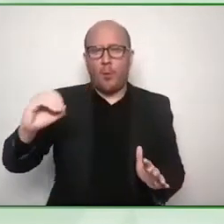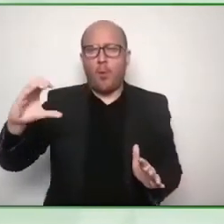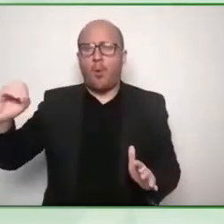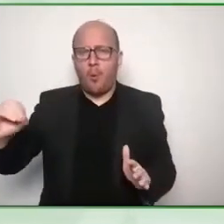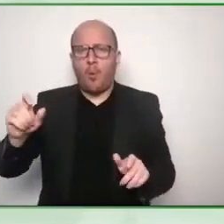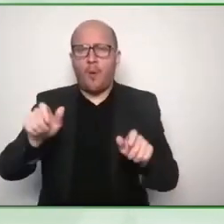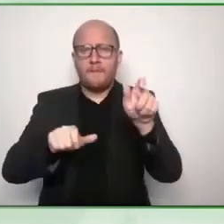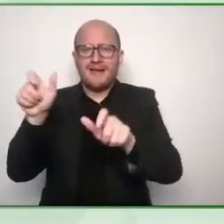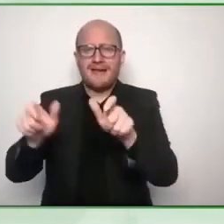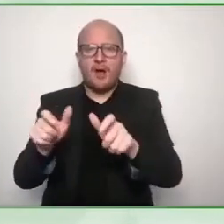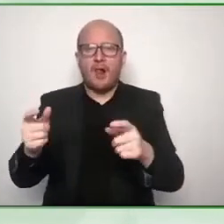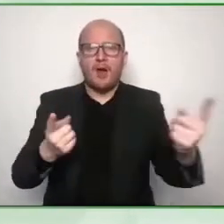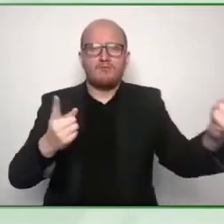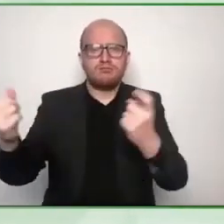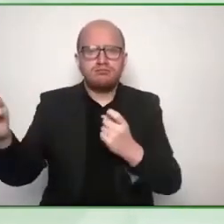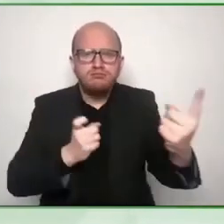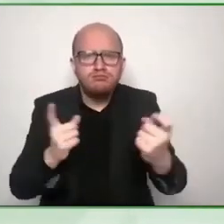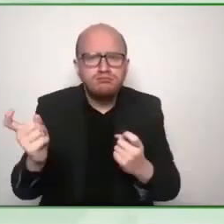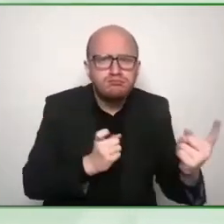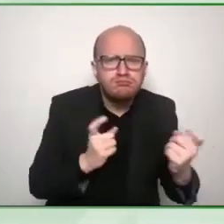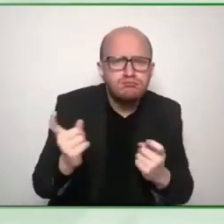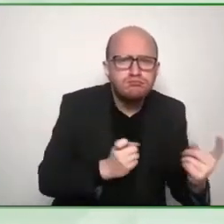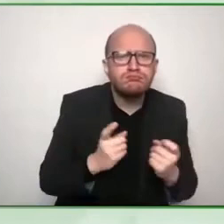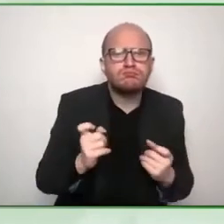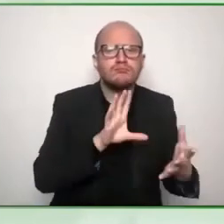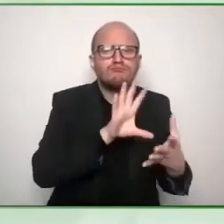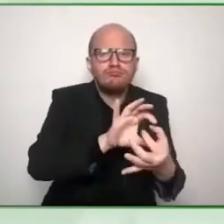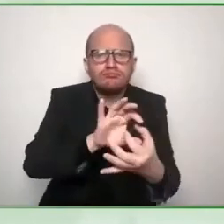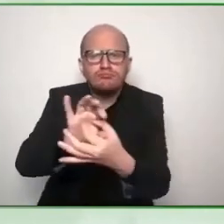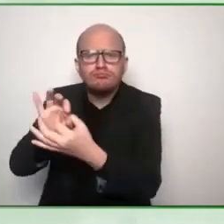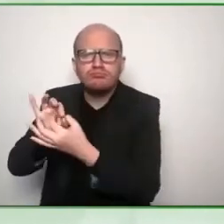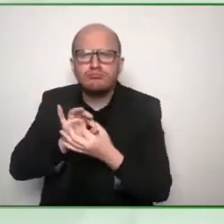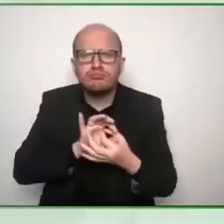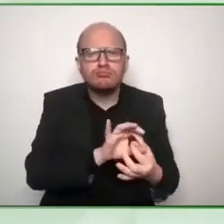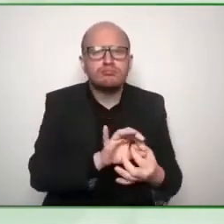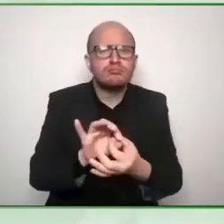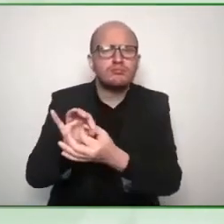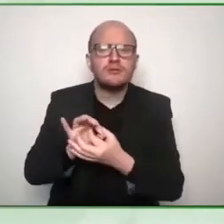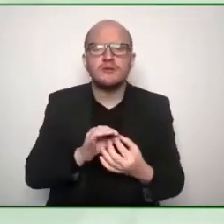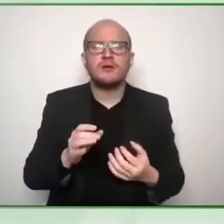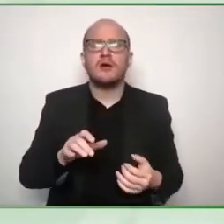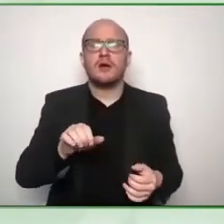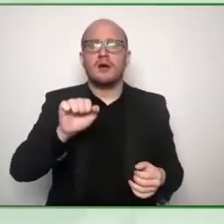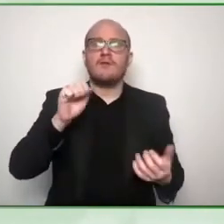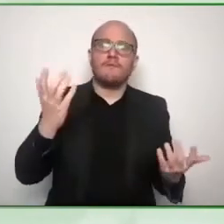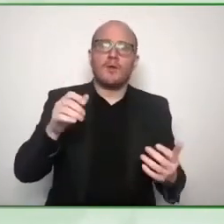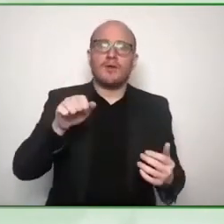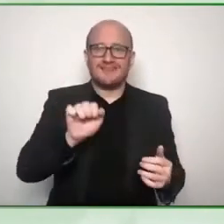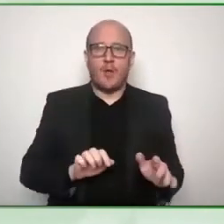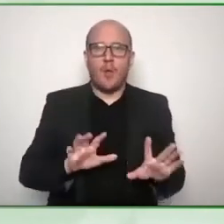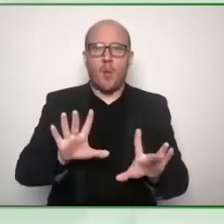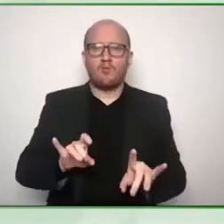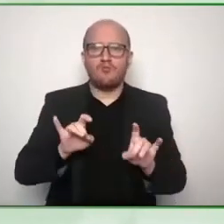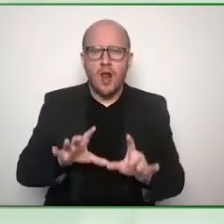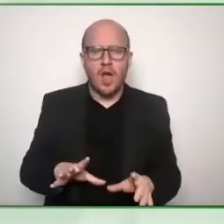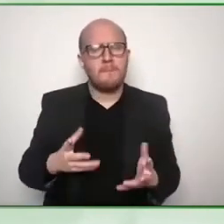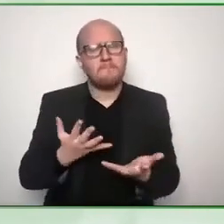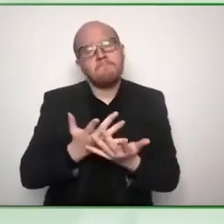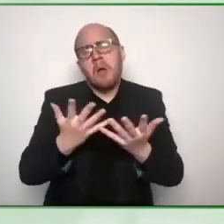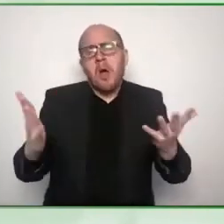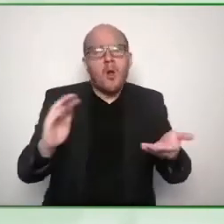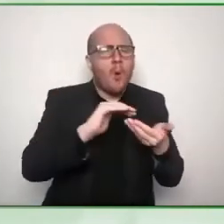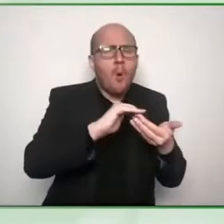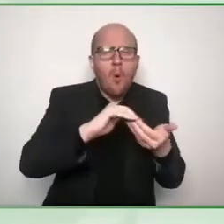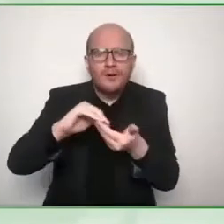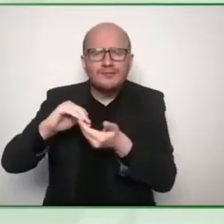including uh all levels of government here in australia so 100 organizations and it really became a wide